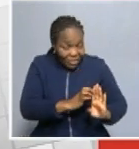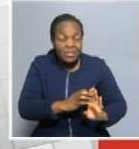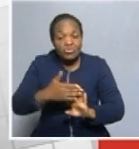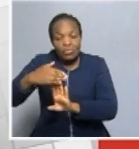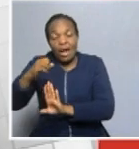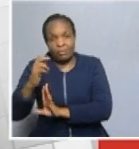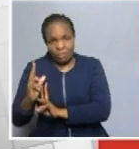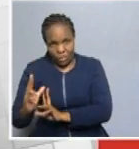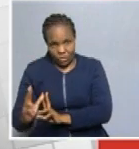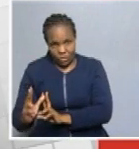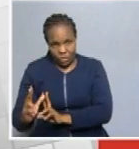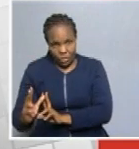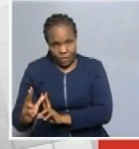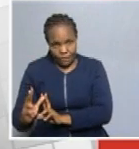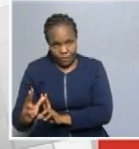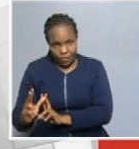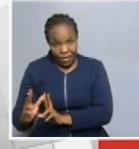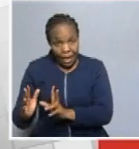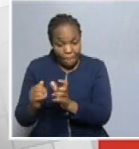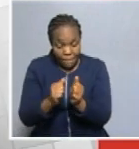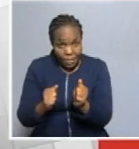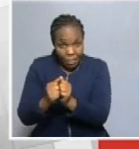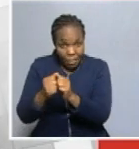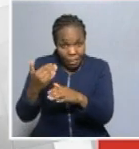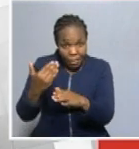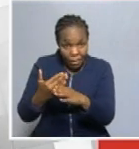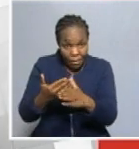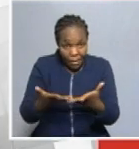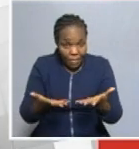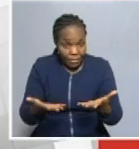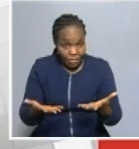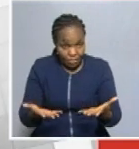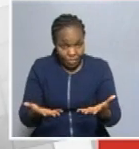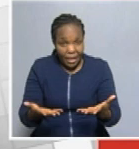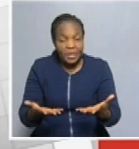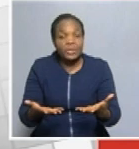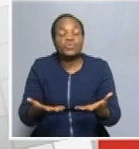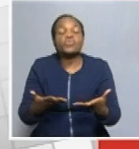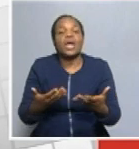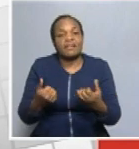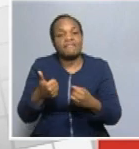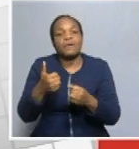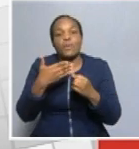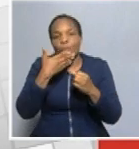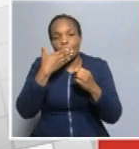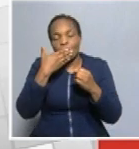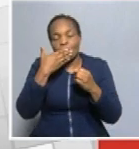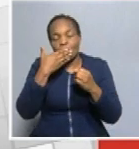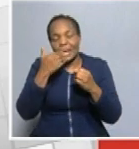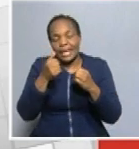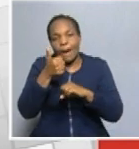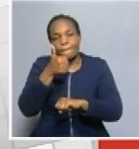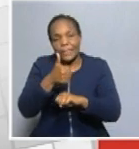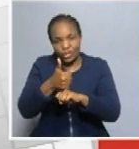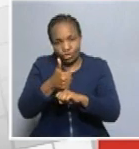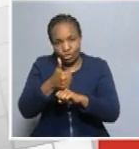next to you. And through this collective action, we stand a much better chance at beating the effects of the pandemic.